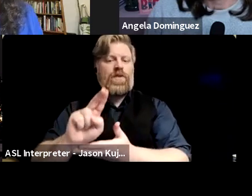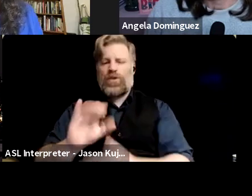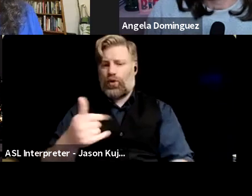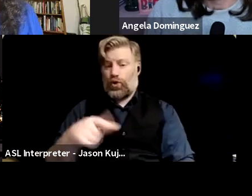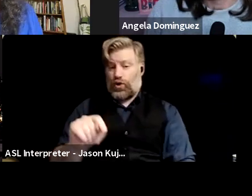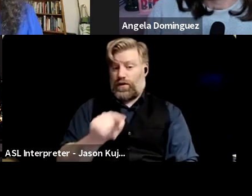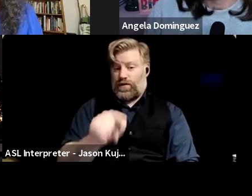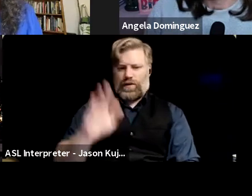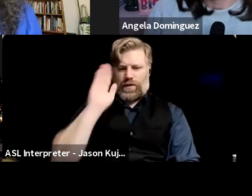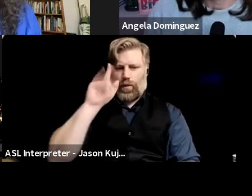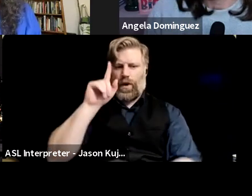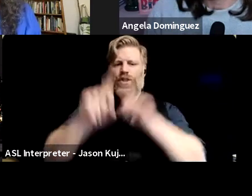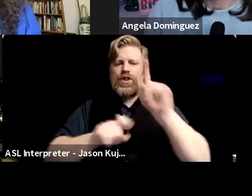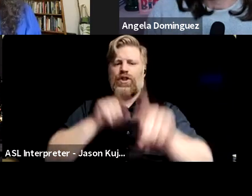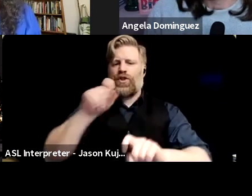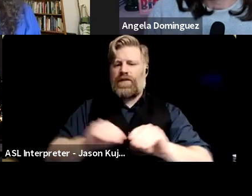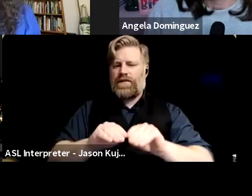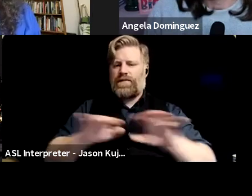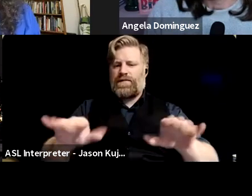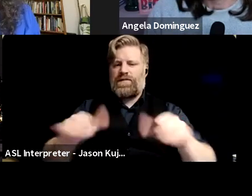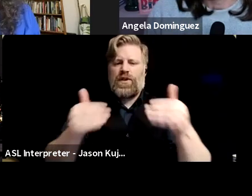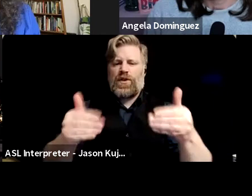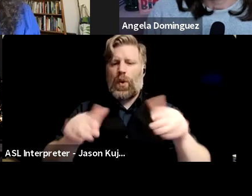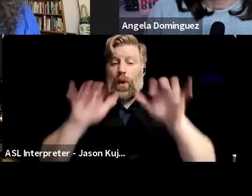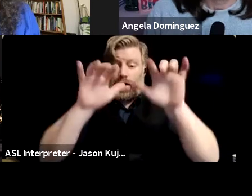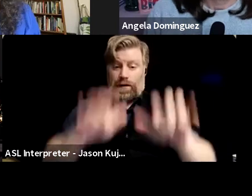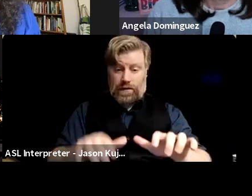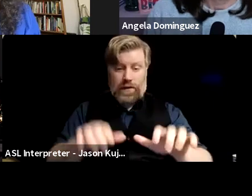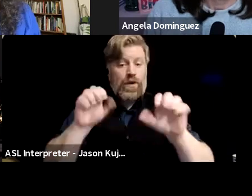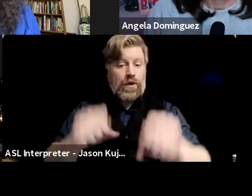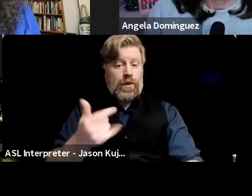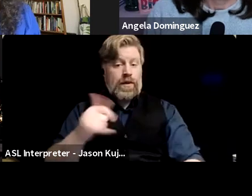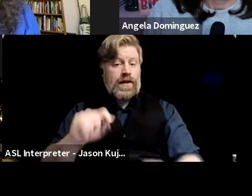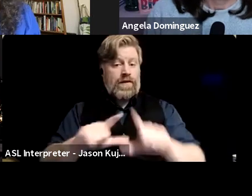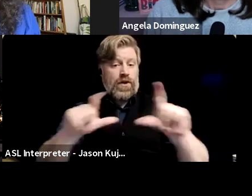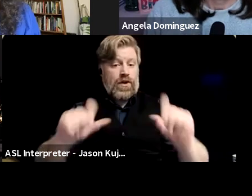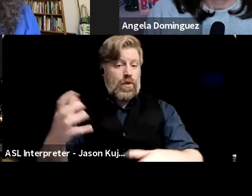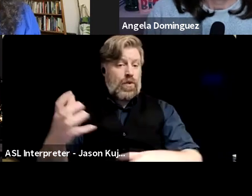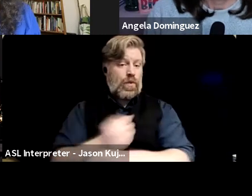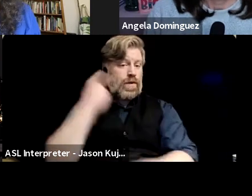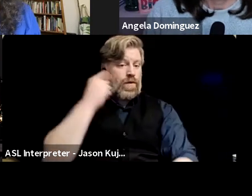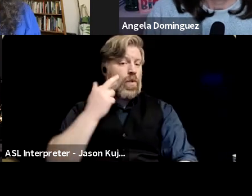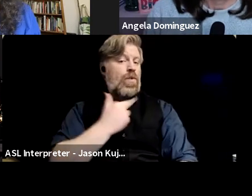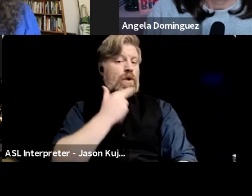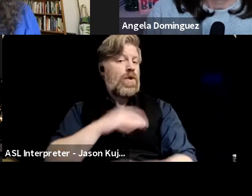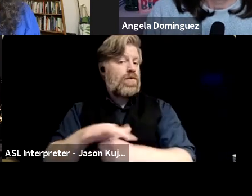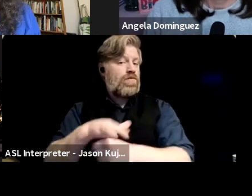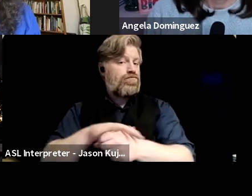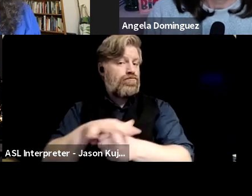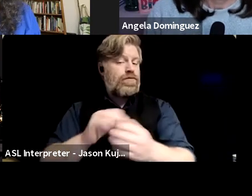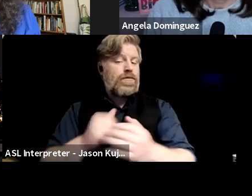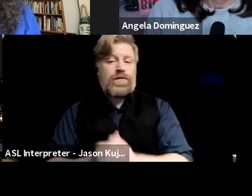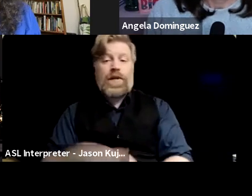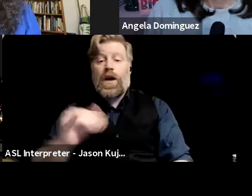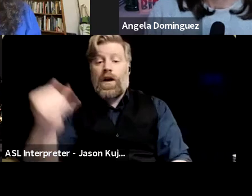chat, I think by Karina, and you could win a gift card to a local restaurant. And then finally, if you, um, would